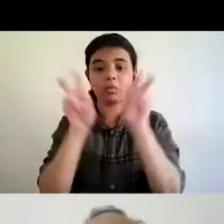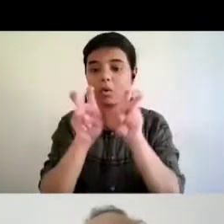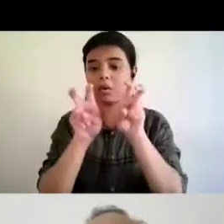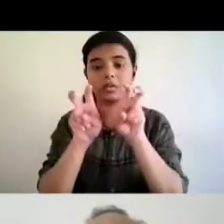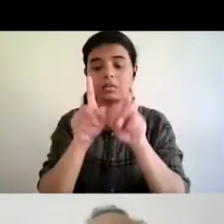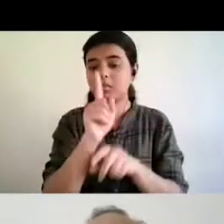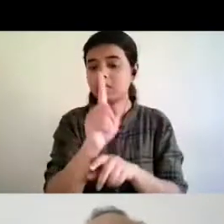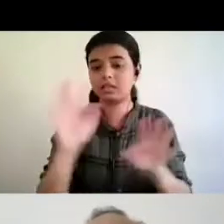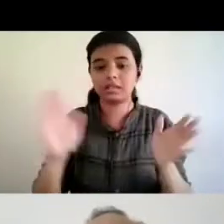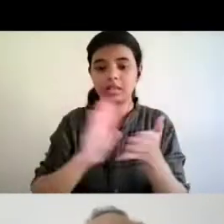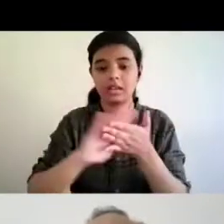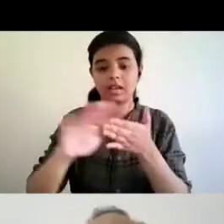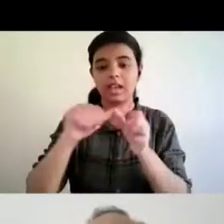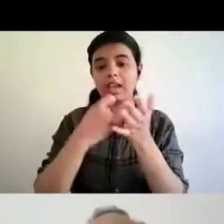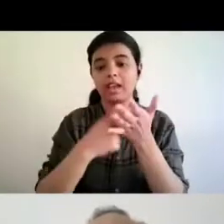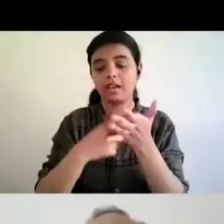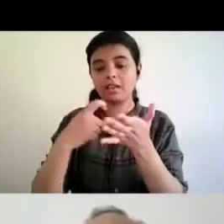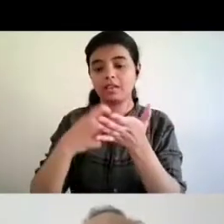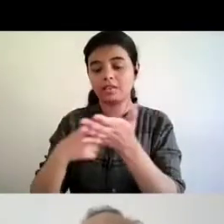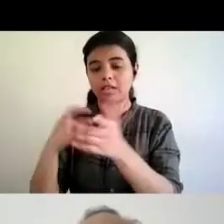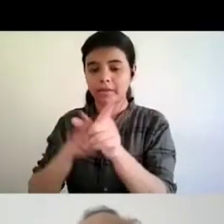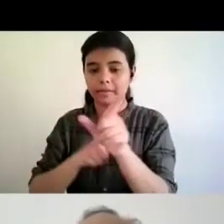the world where it was required